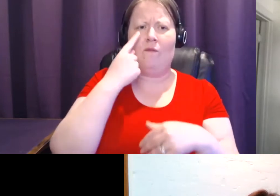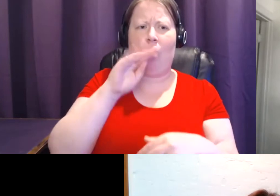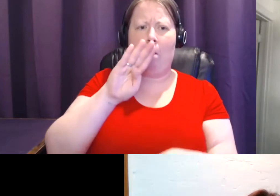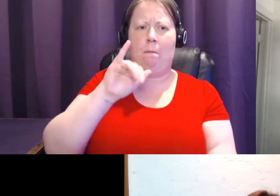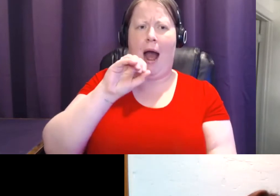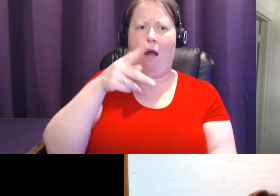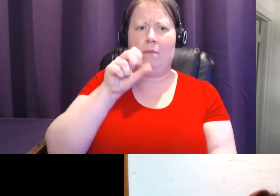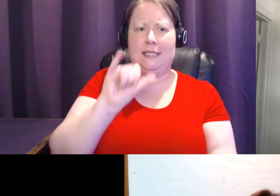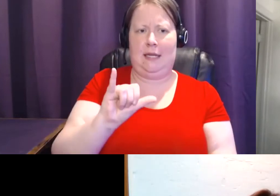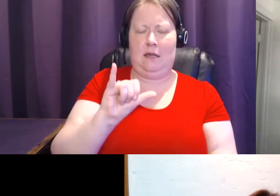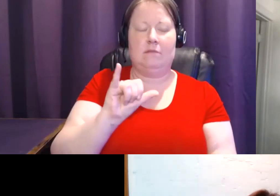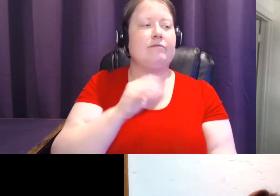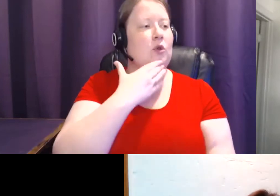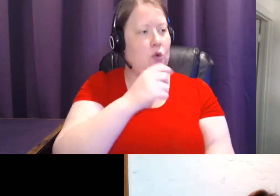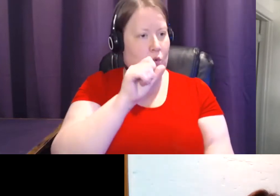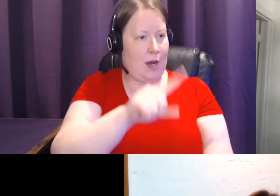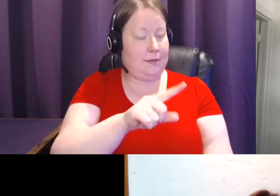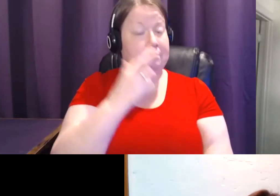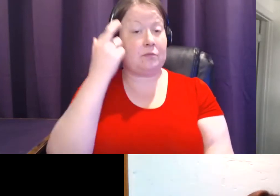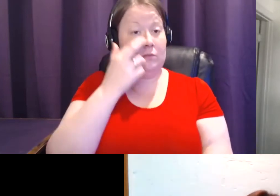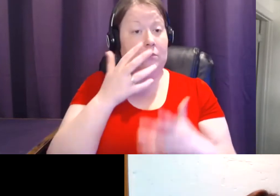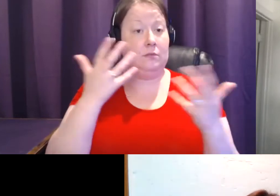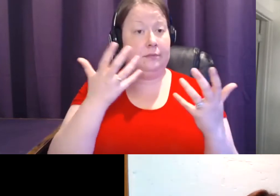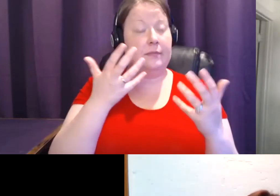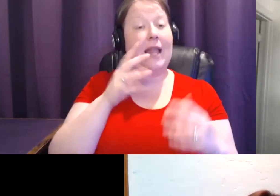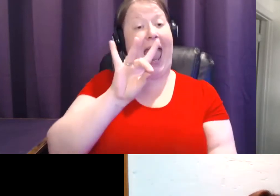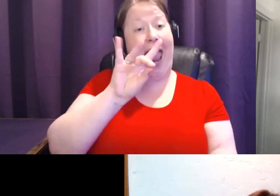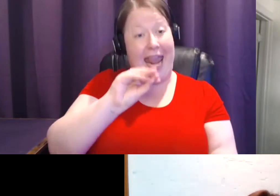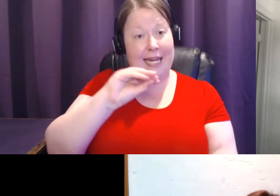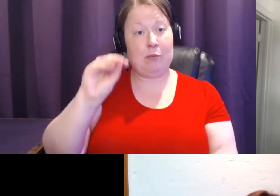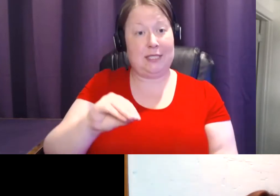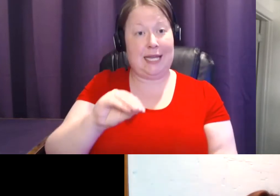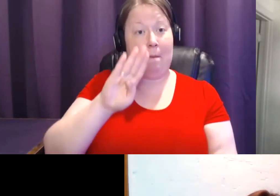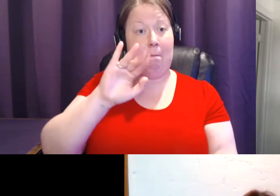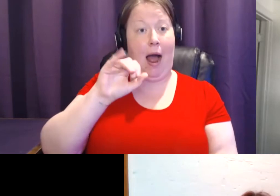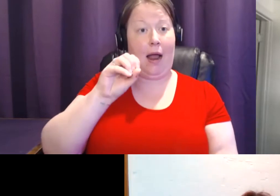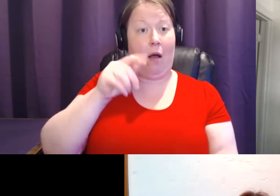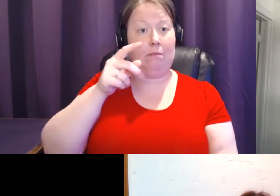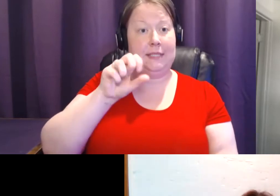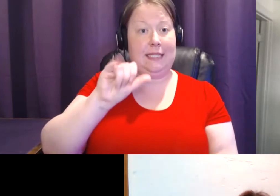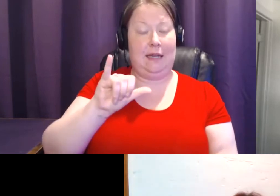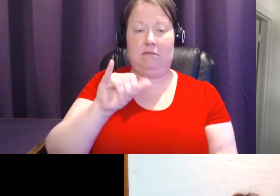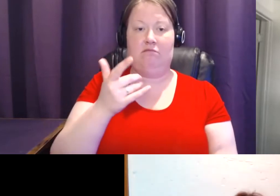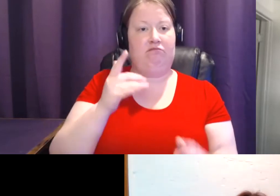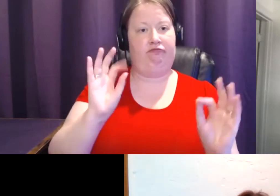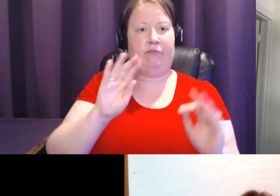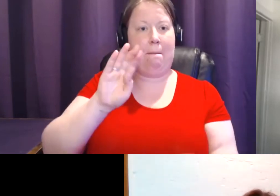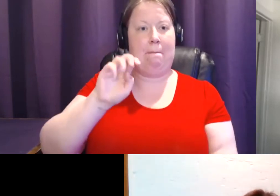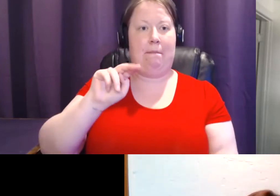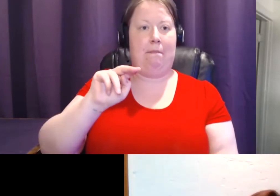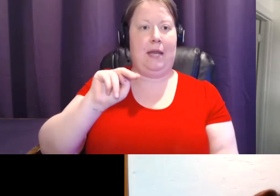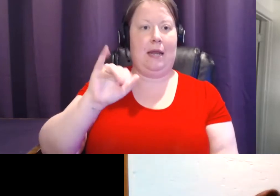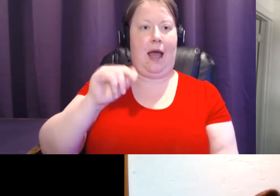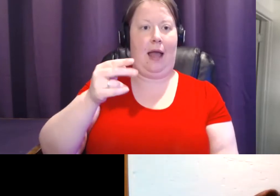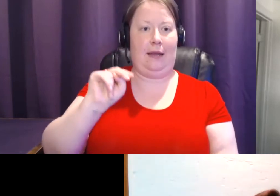That's a great question. The reason is because 80% of breast biopsies are benign. When we do imaging like mammography and